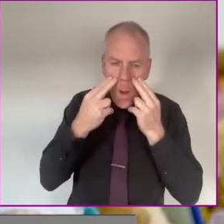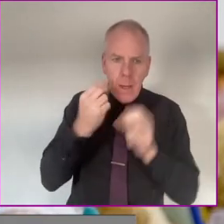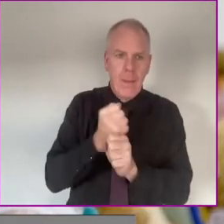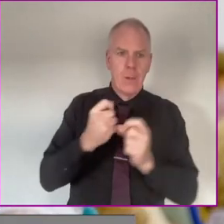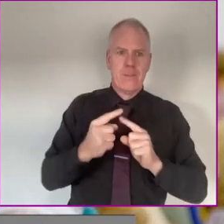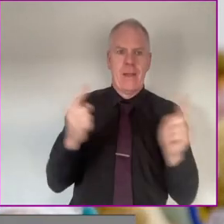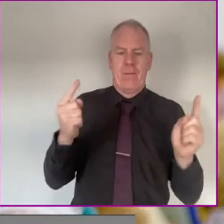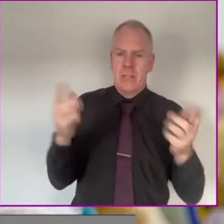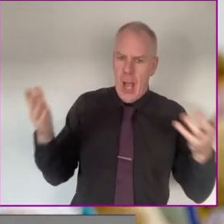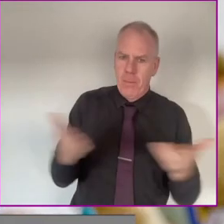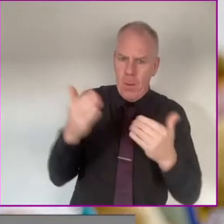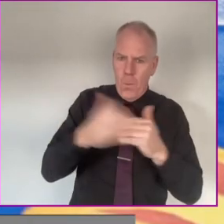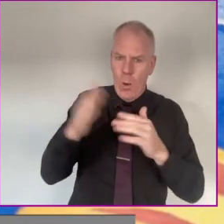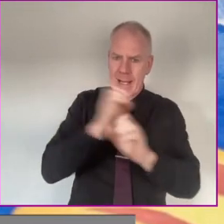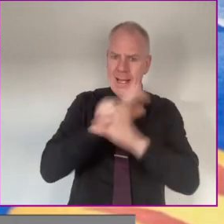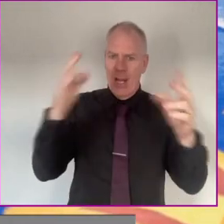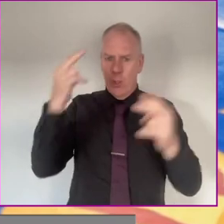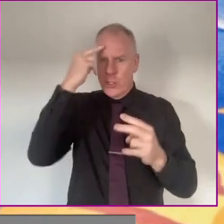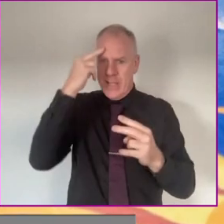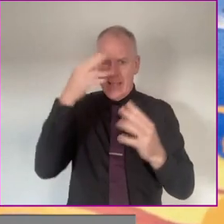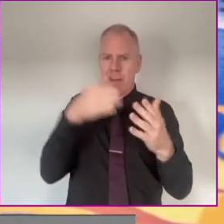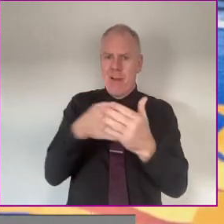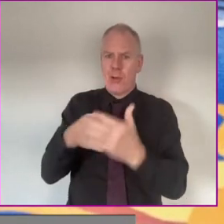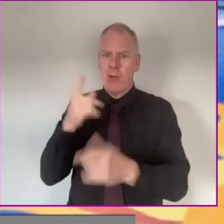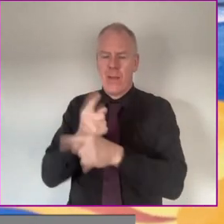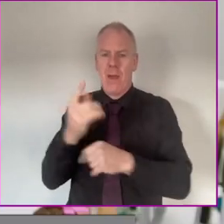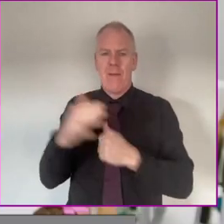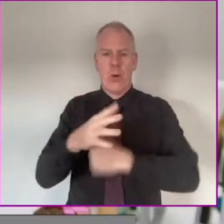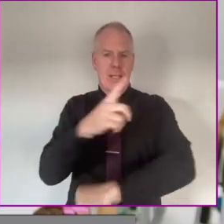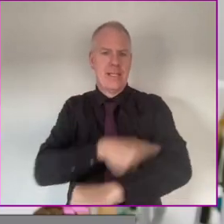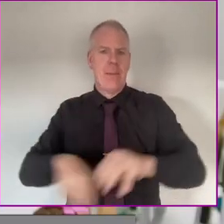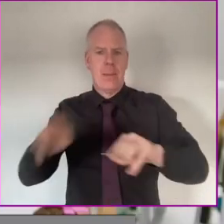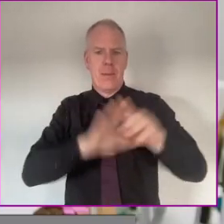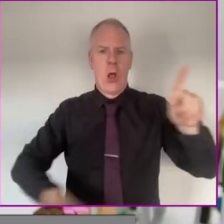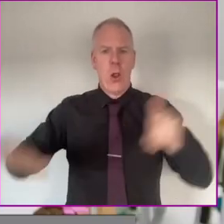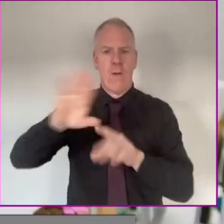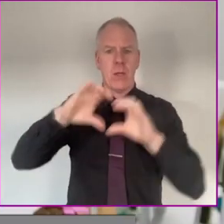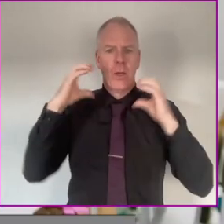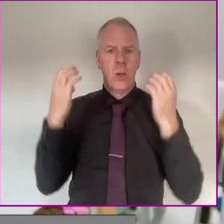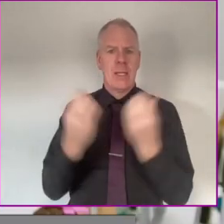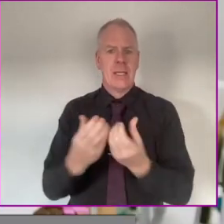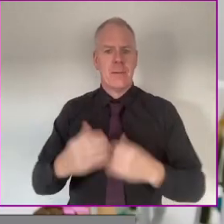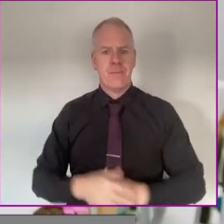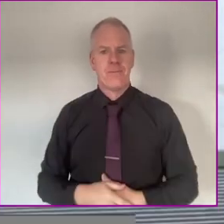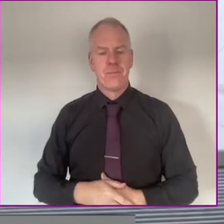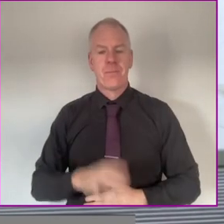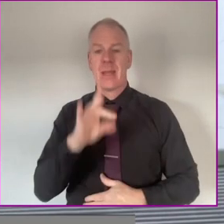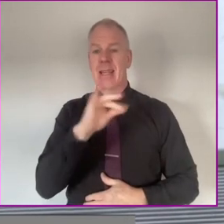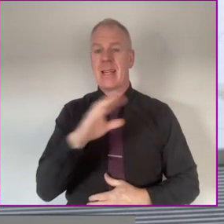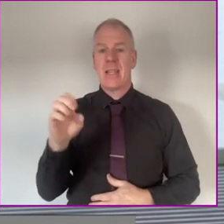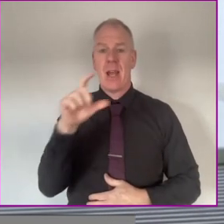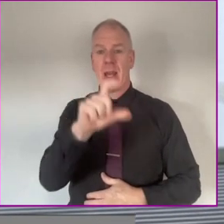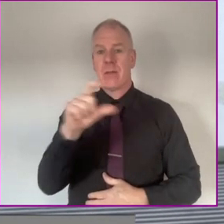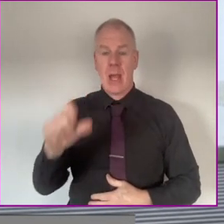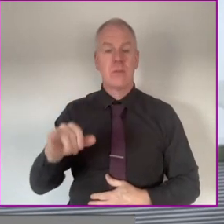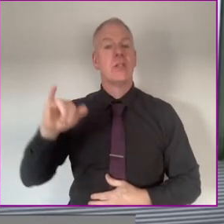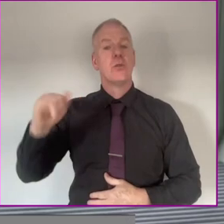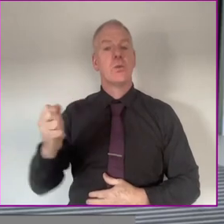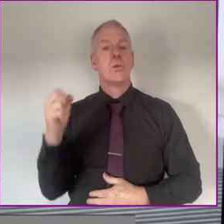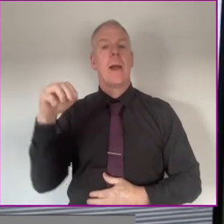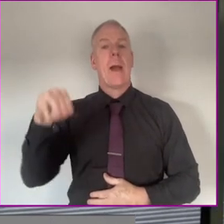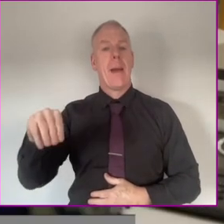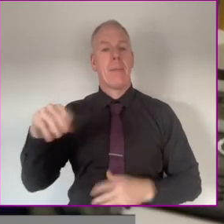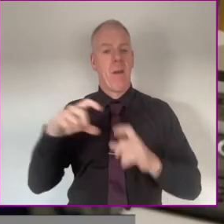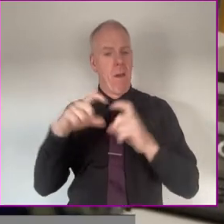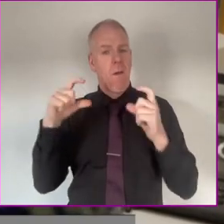normalise difference, and promote better understanding of the barriers faced by disabled people in our community. Kildare County Council is Jam Card